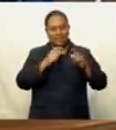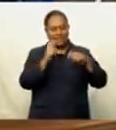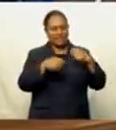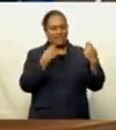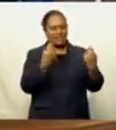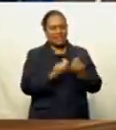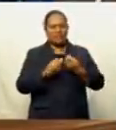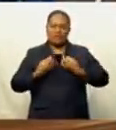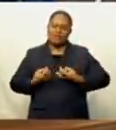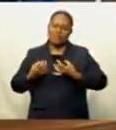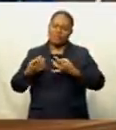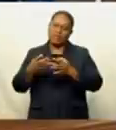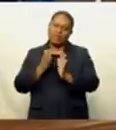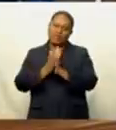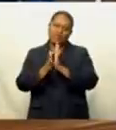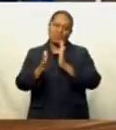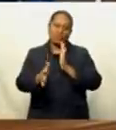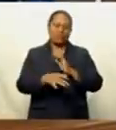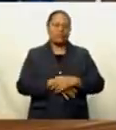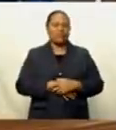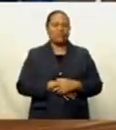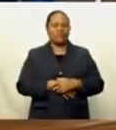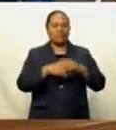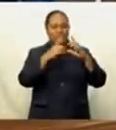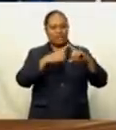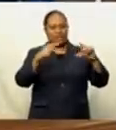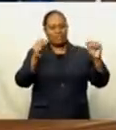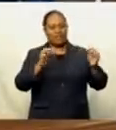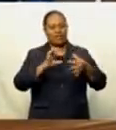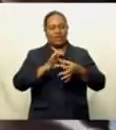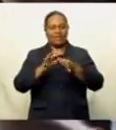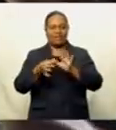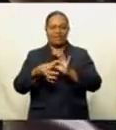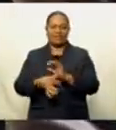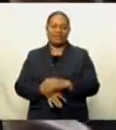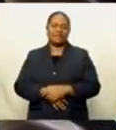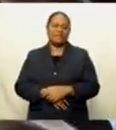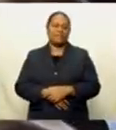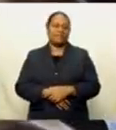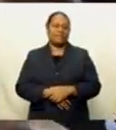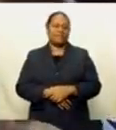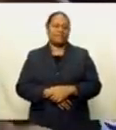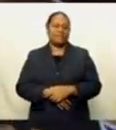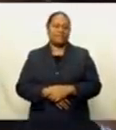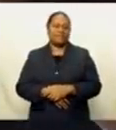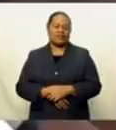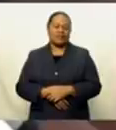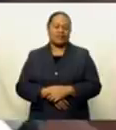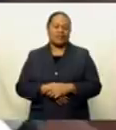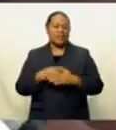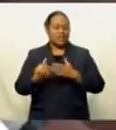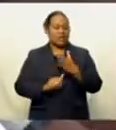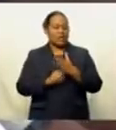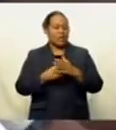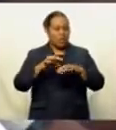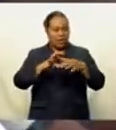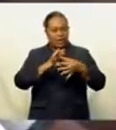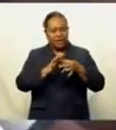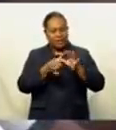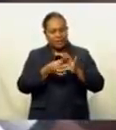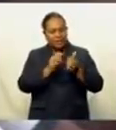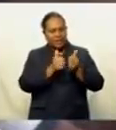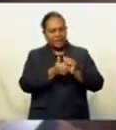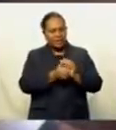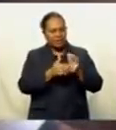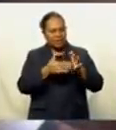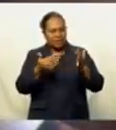they prepare for the daunting task of defending it. Karalaini Taibi reports. The Olympic journey has been a